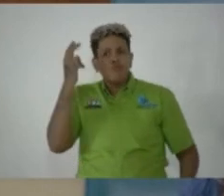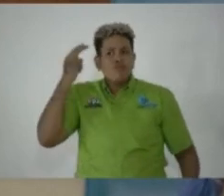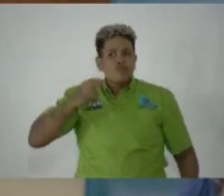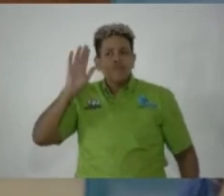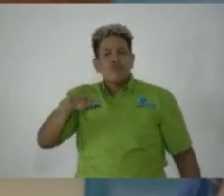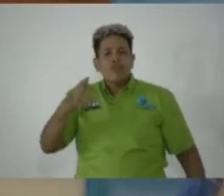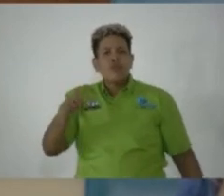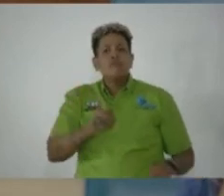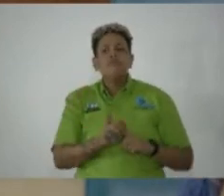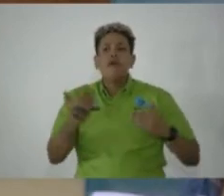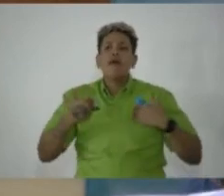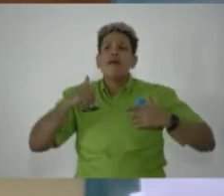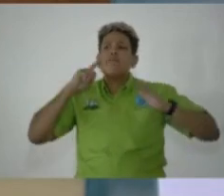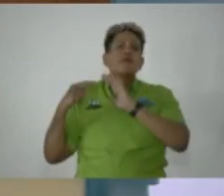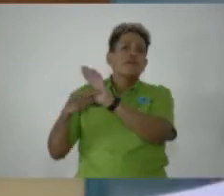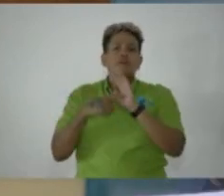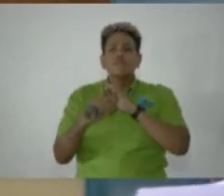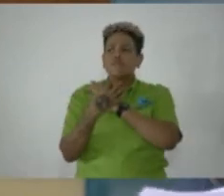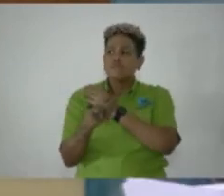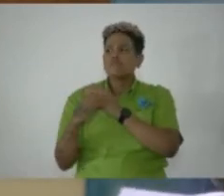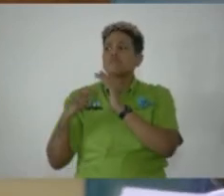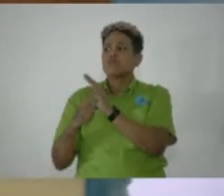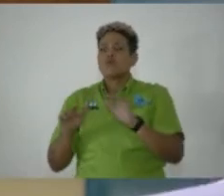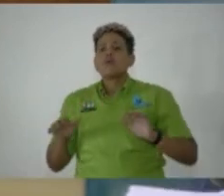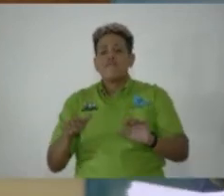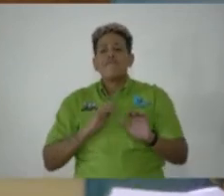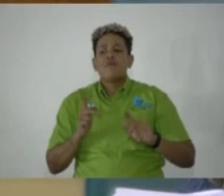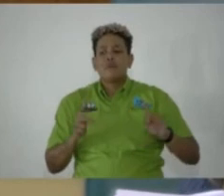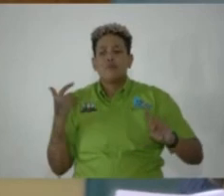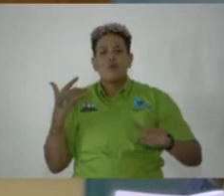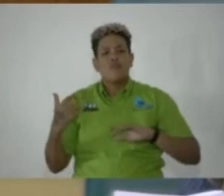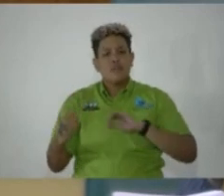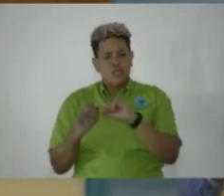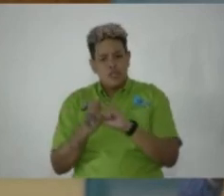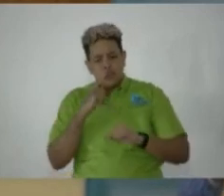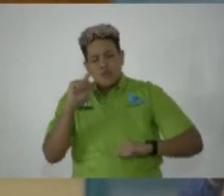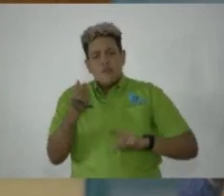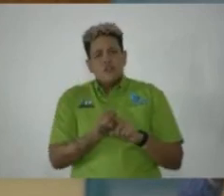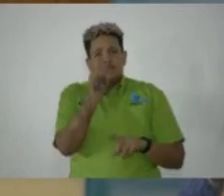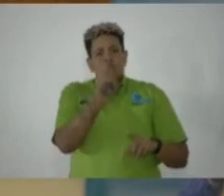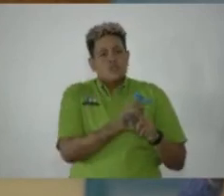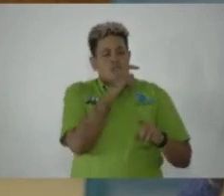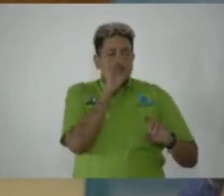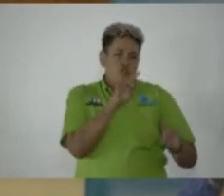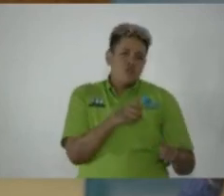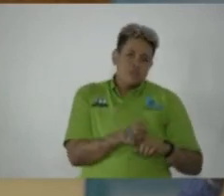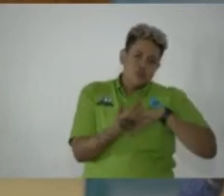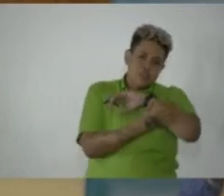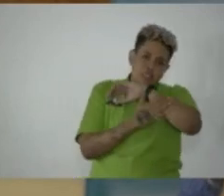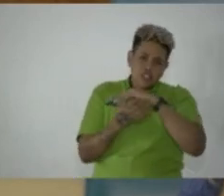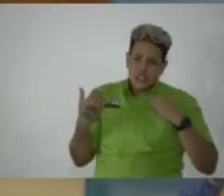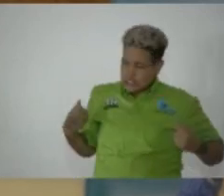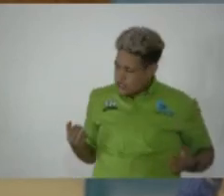that have epitomized the actions of our people over the years. The first of the two is attributed to national hero,